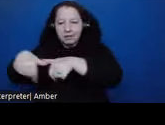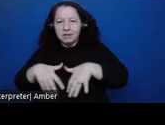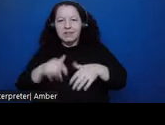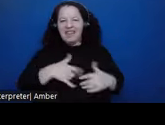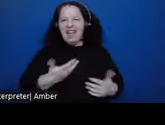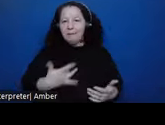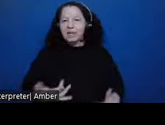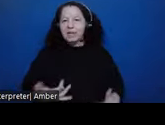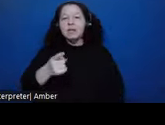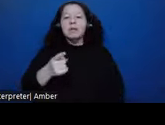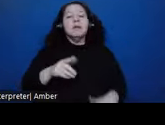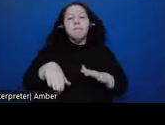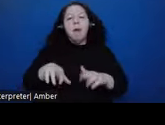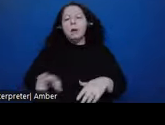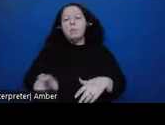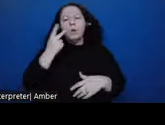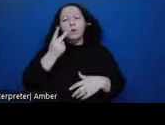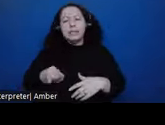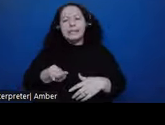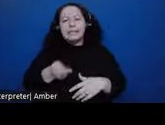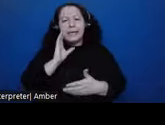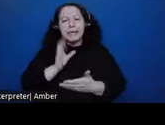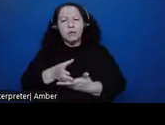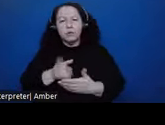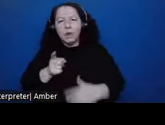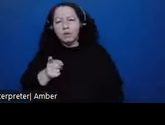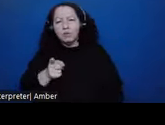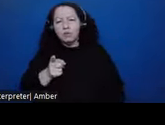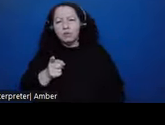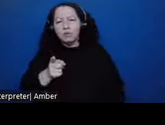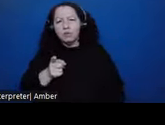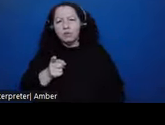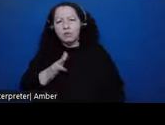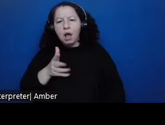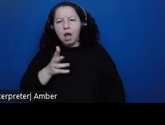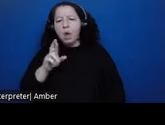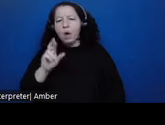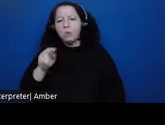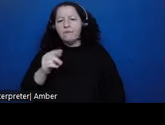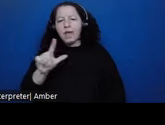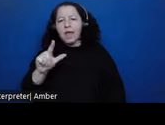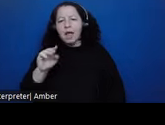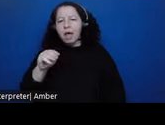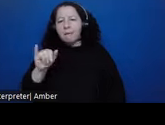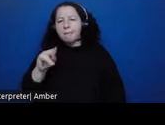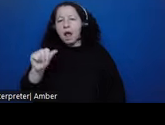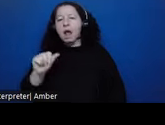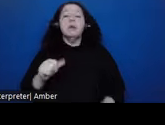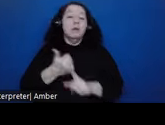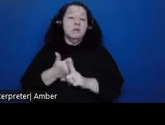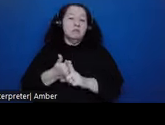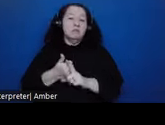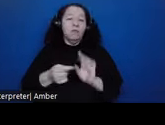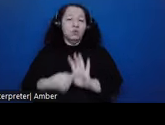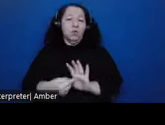illustration by Rafael Mina. And he's depicting the debate